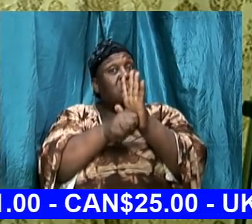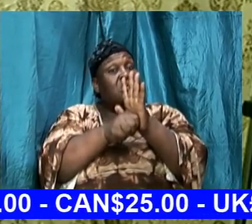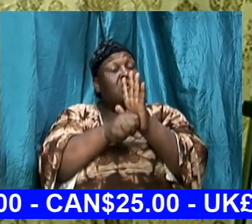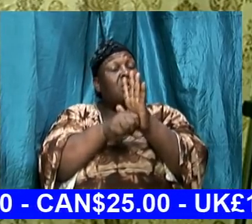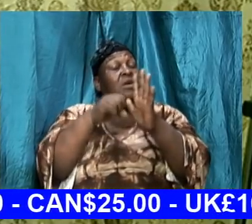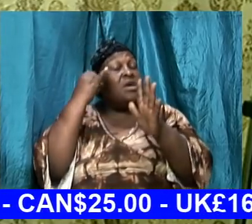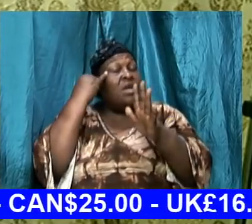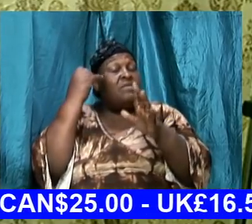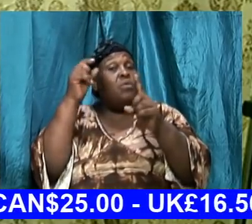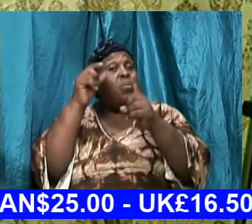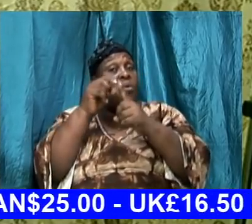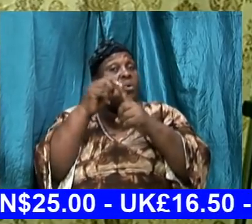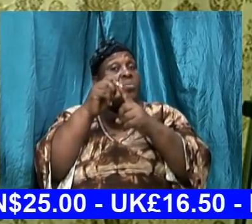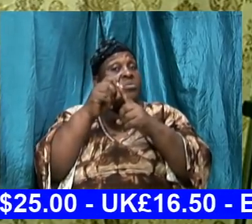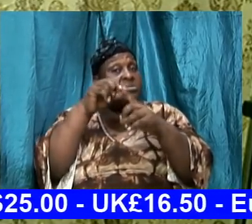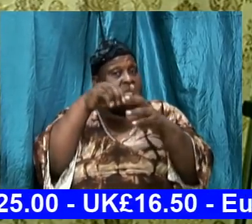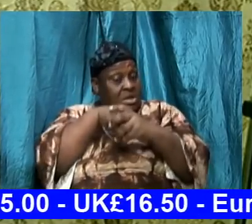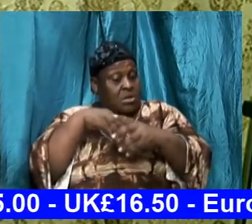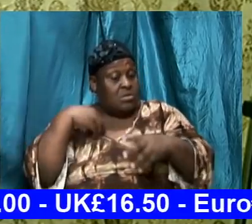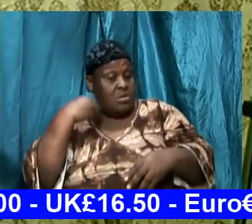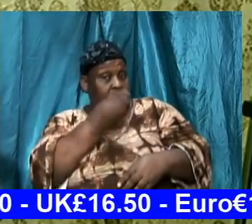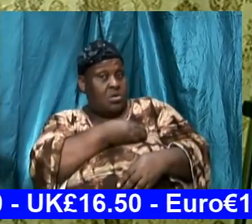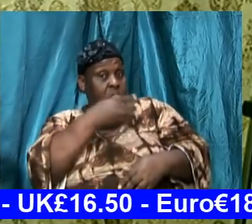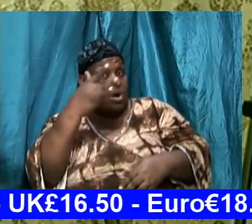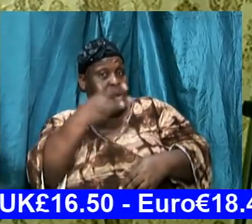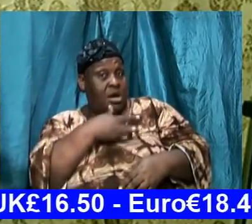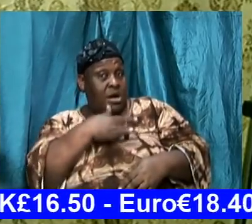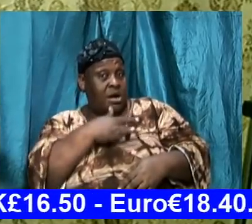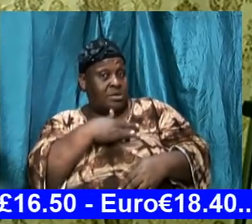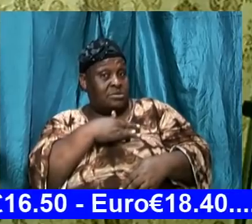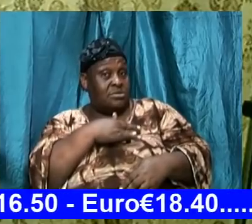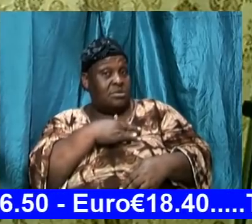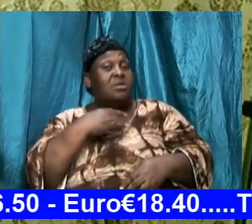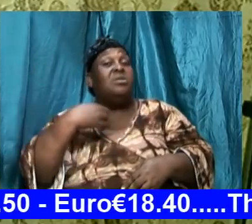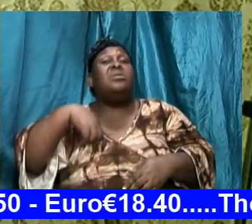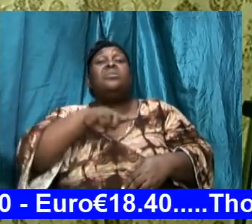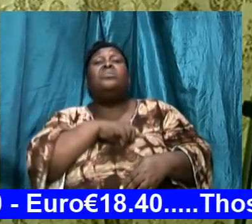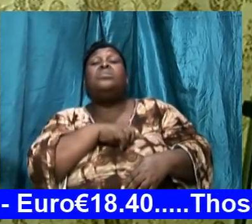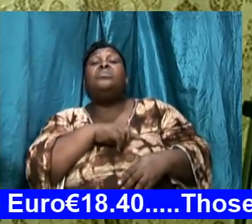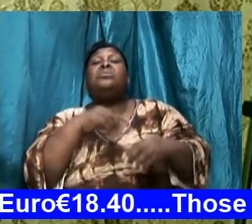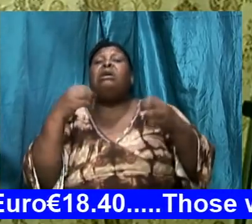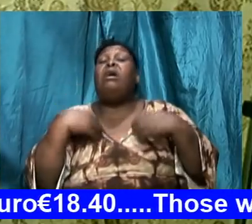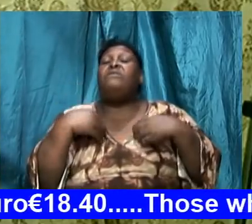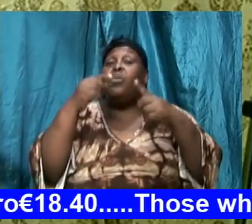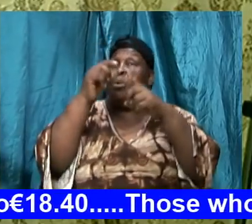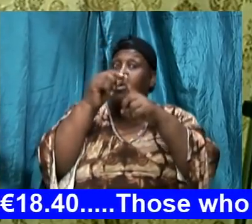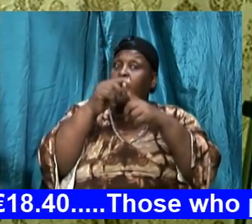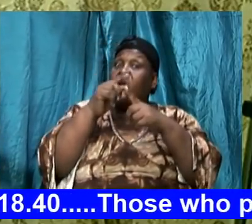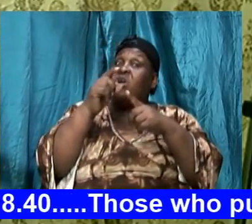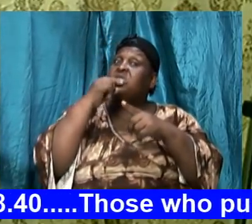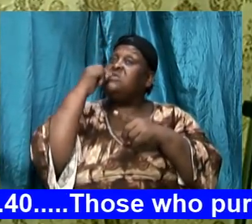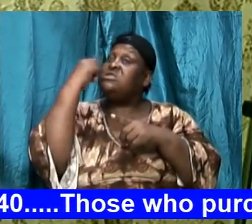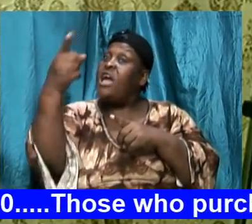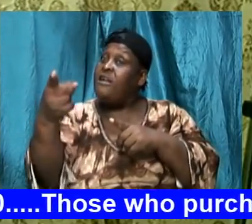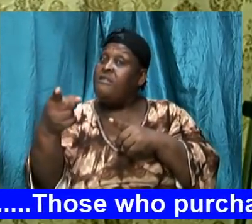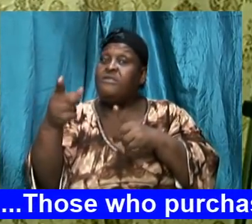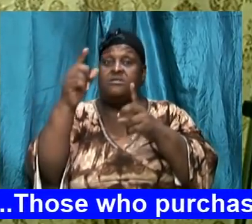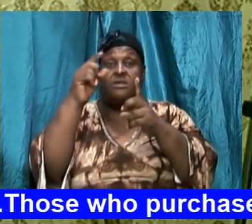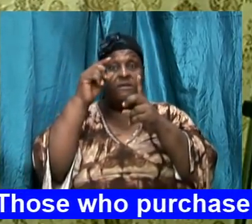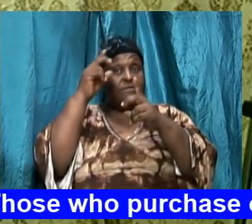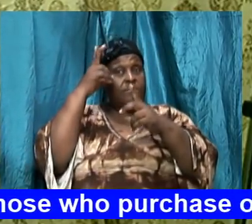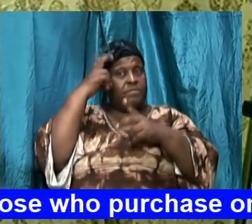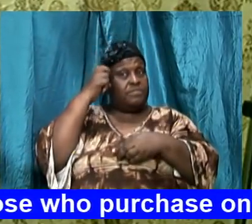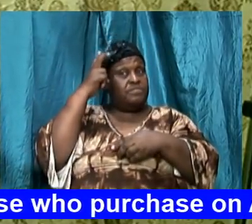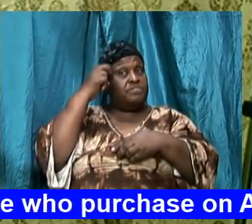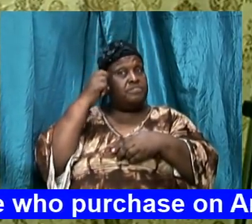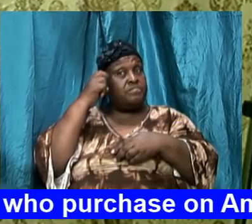richly inside of us we would have had it to repel because as we go into further down